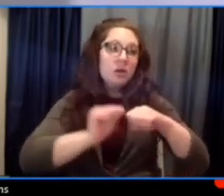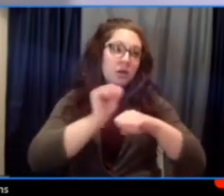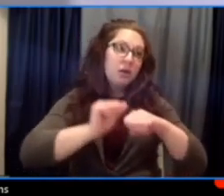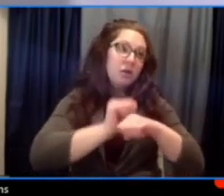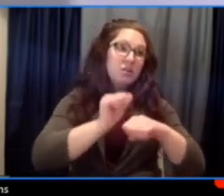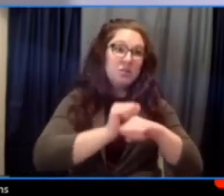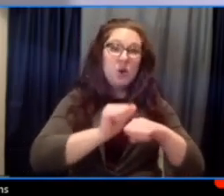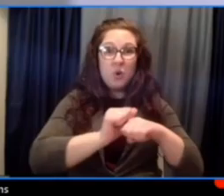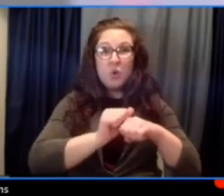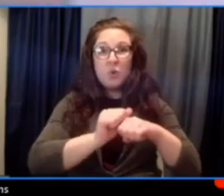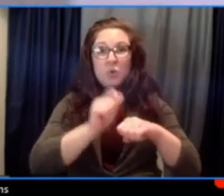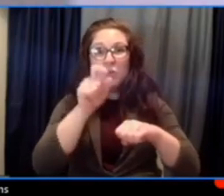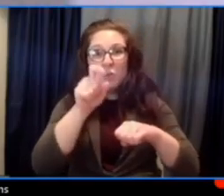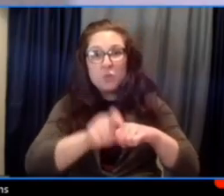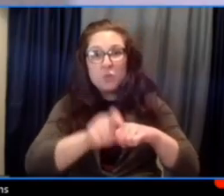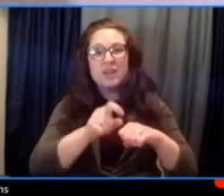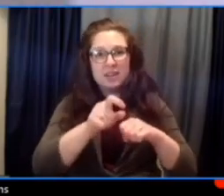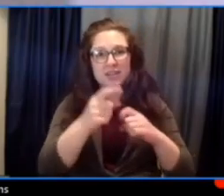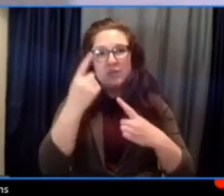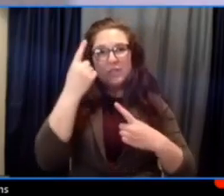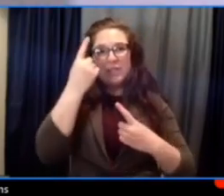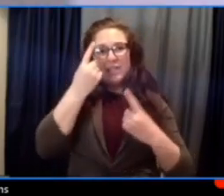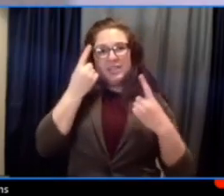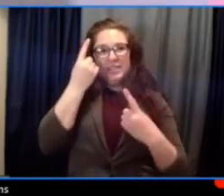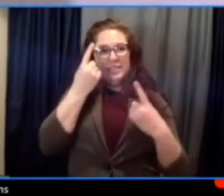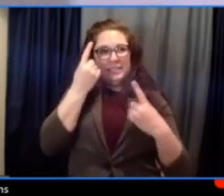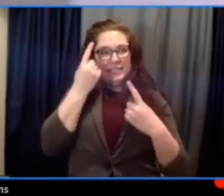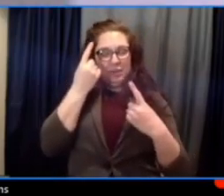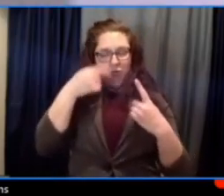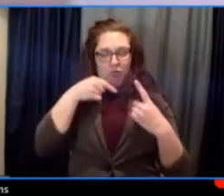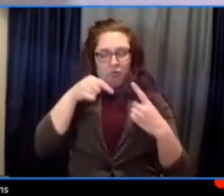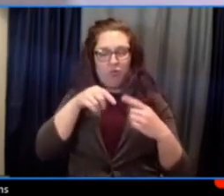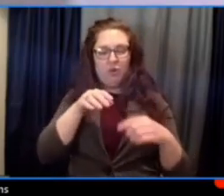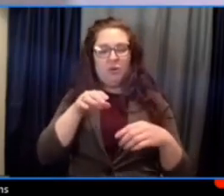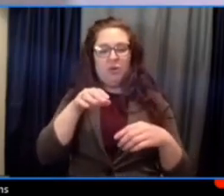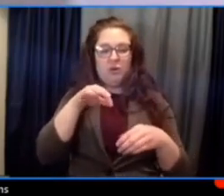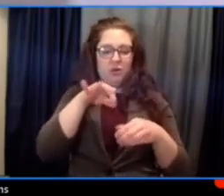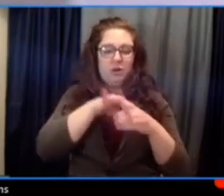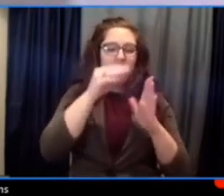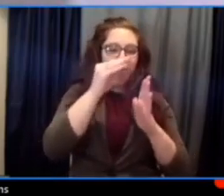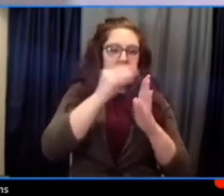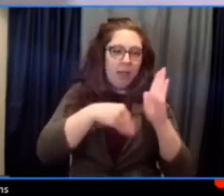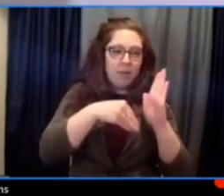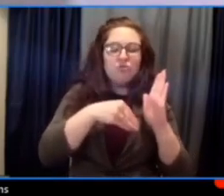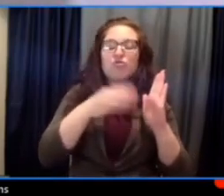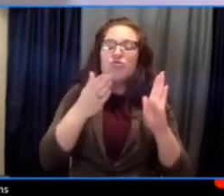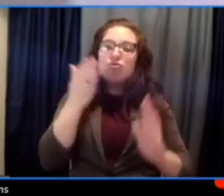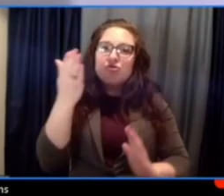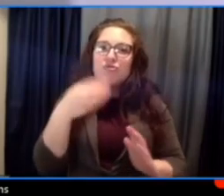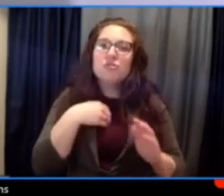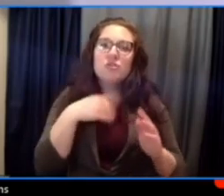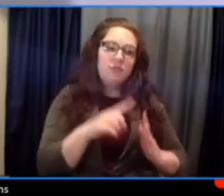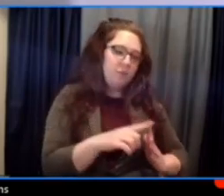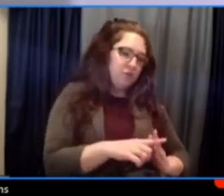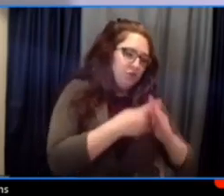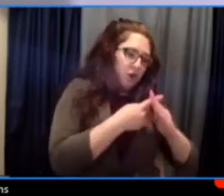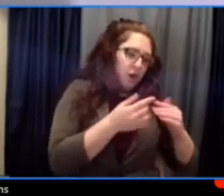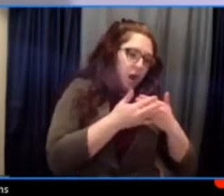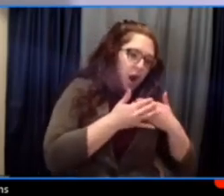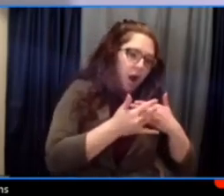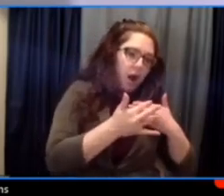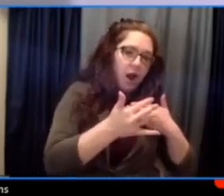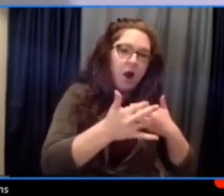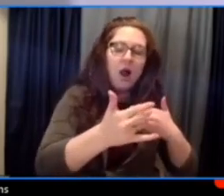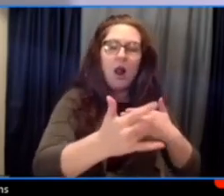need to be thinking about ballot measures on this 360 lifecycle, right from incubation all the way through implementation. And that thought